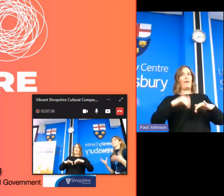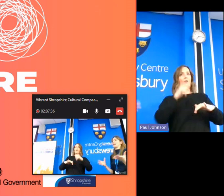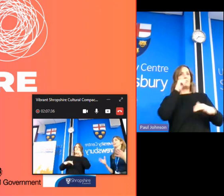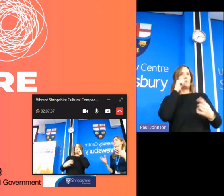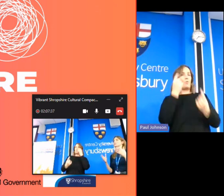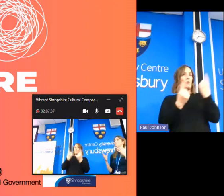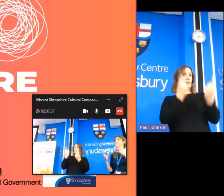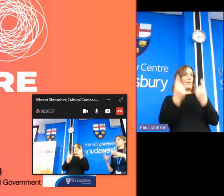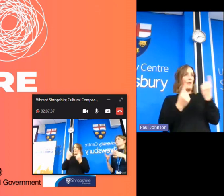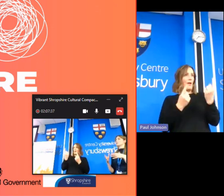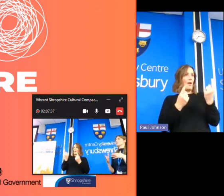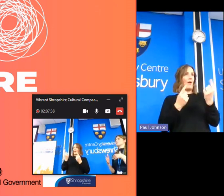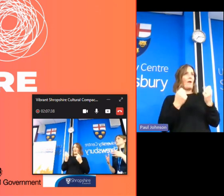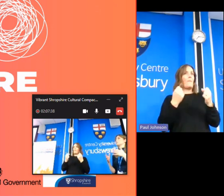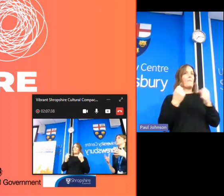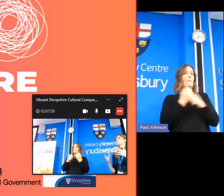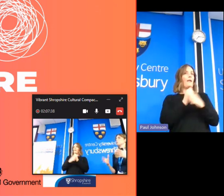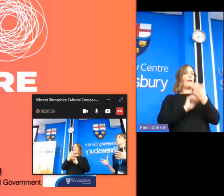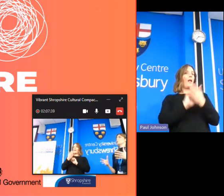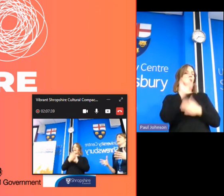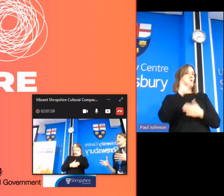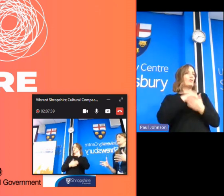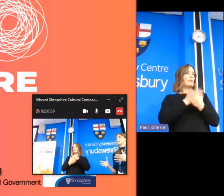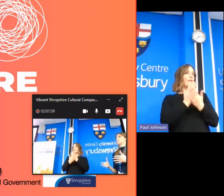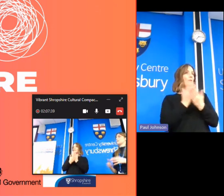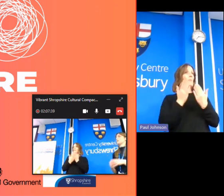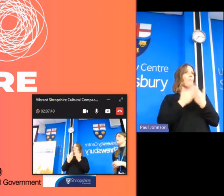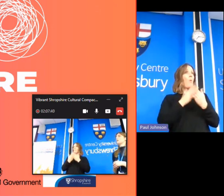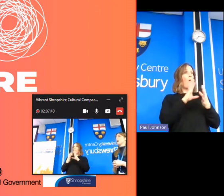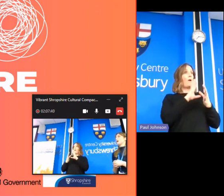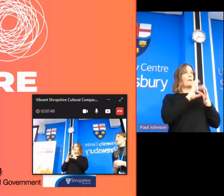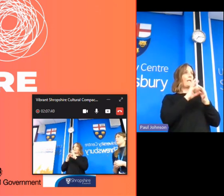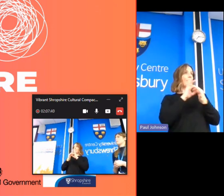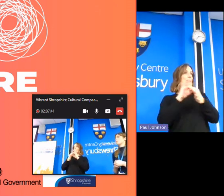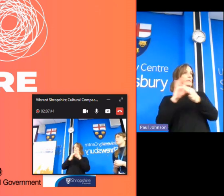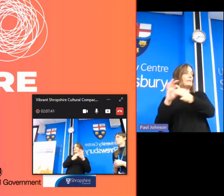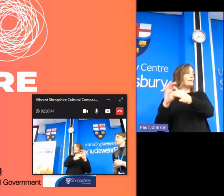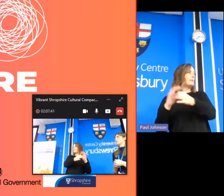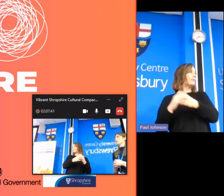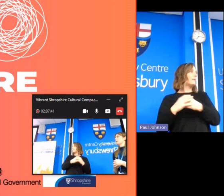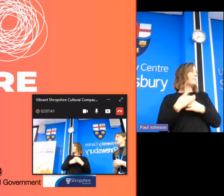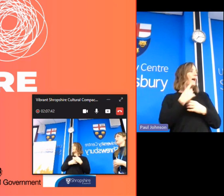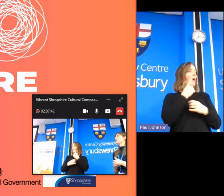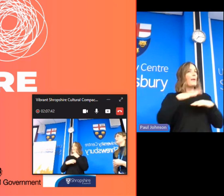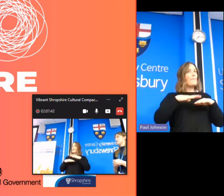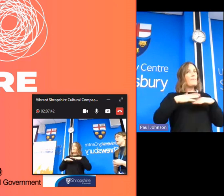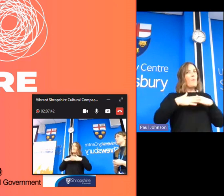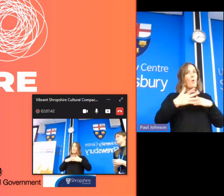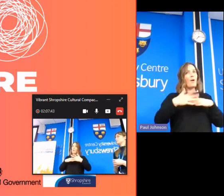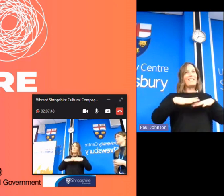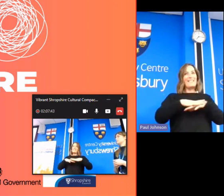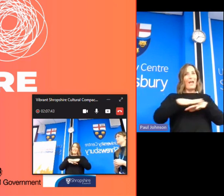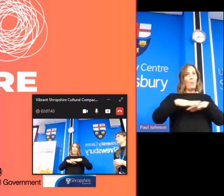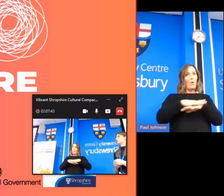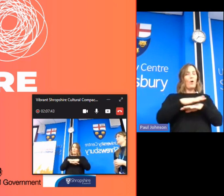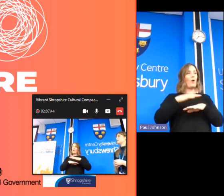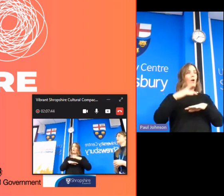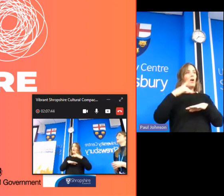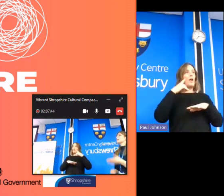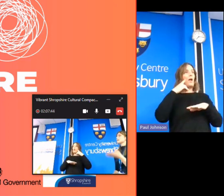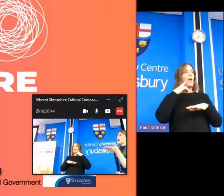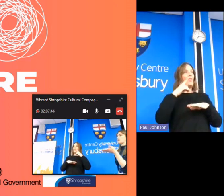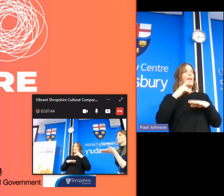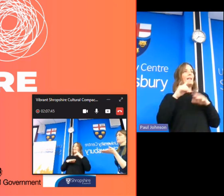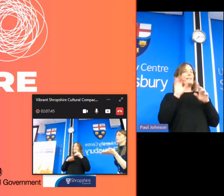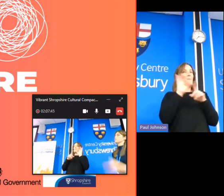one another and make the cultural sector instructor more connected i think it's more one the network events it's something yeah or